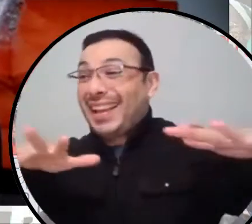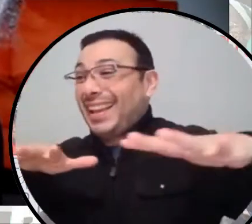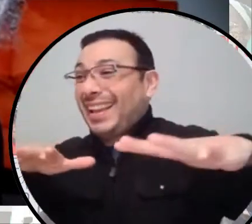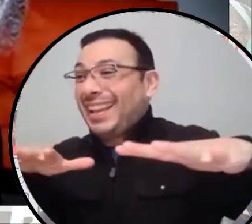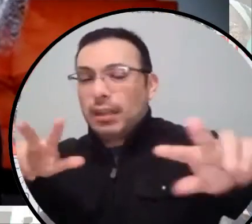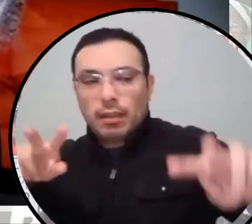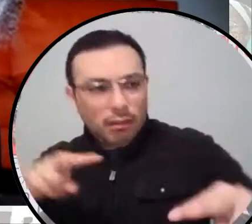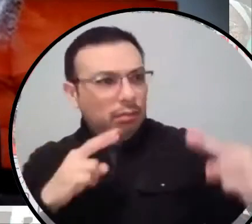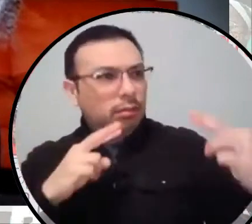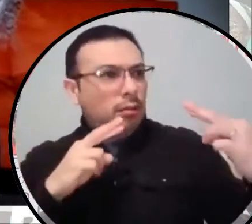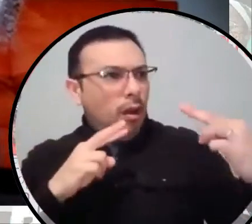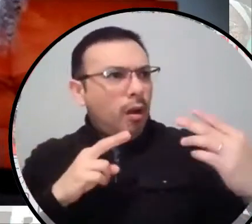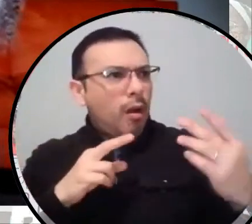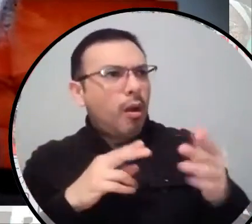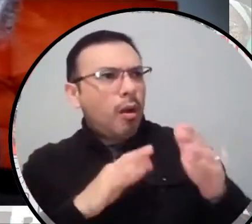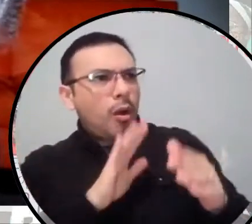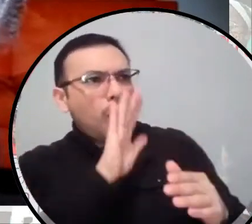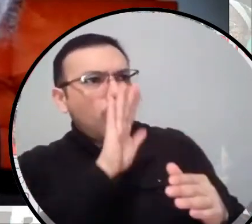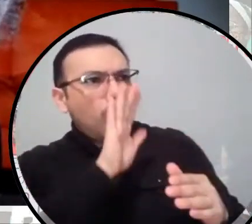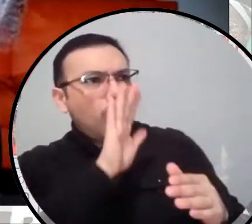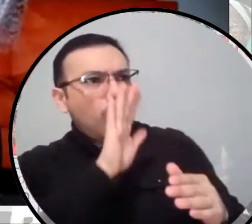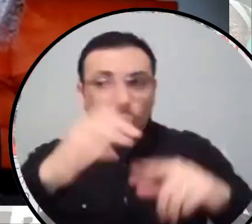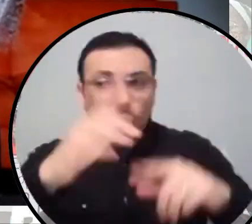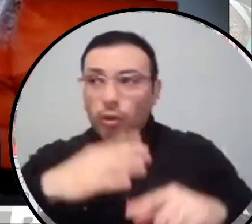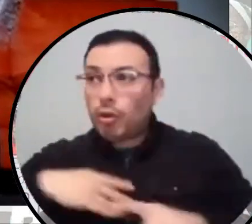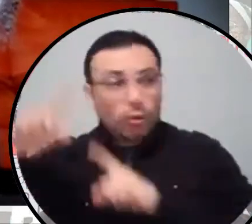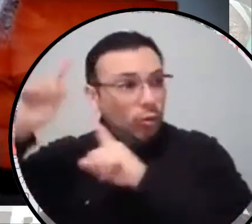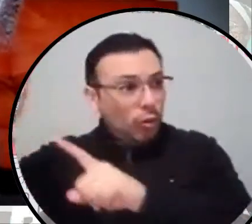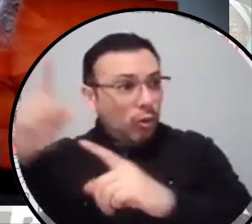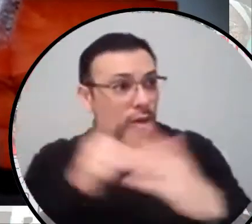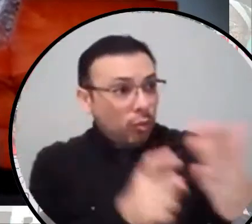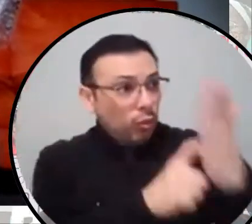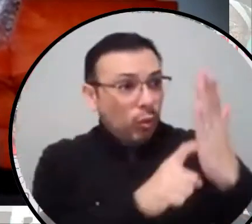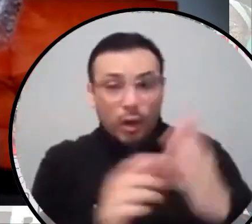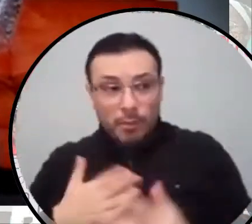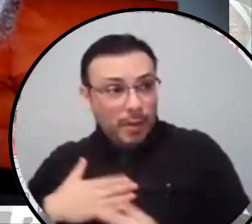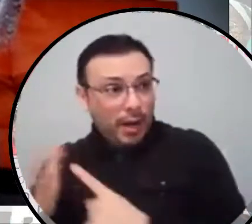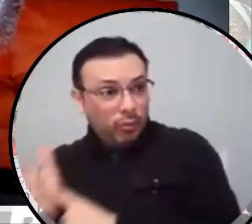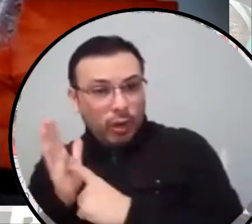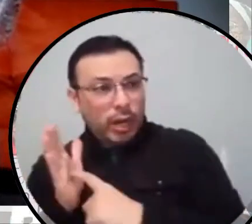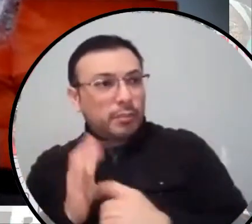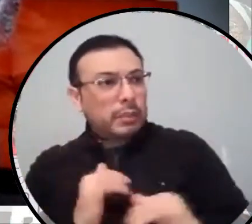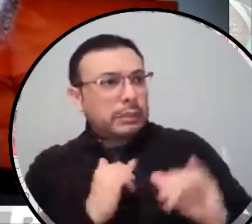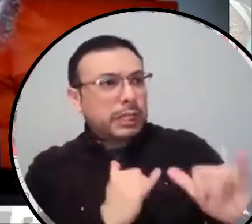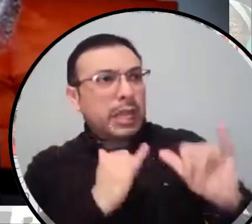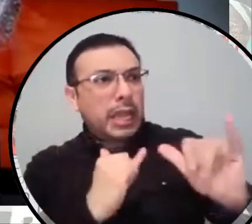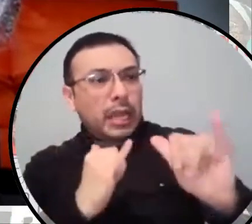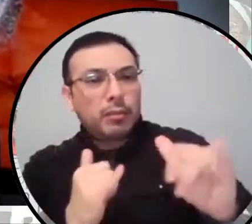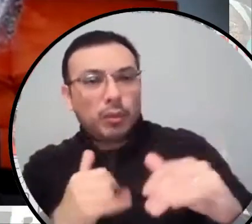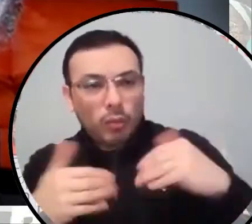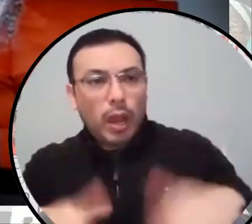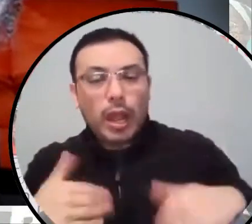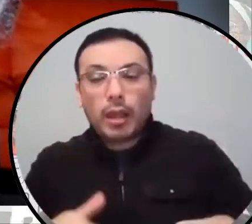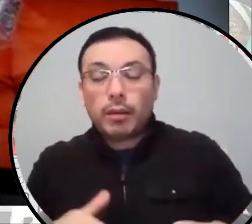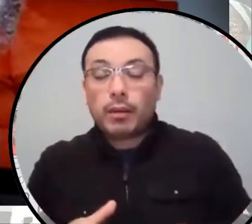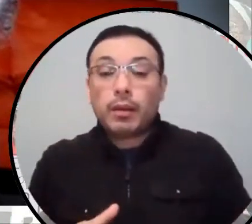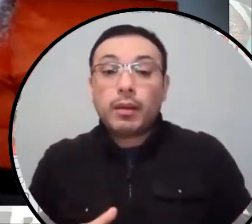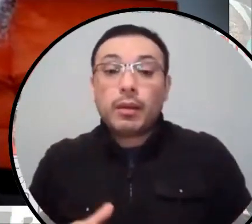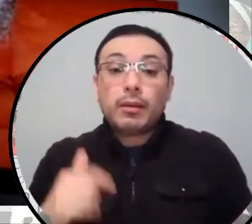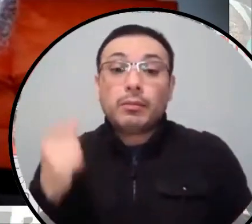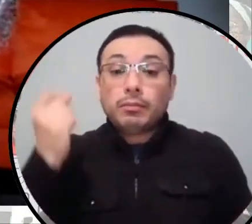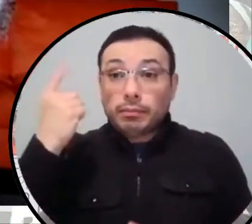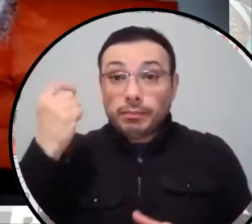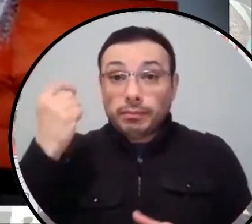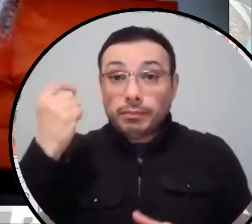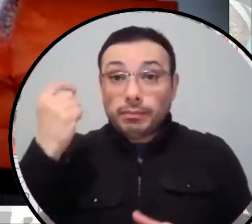analyses has really consolidated this movement, but this did not start, uh, last year and it takes